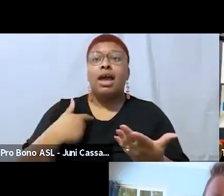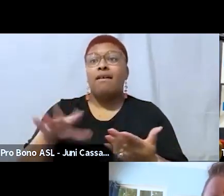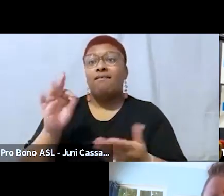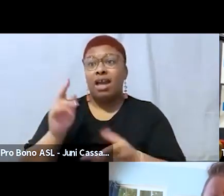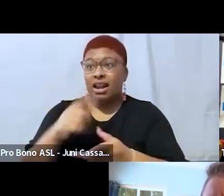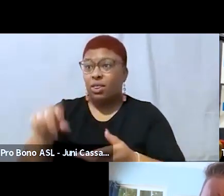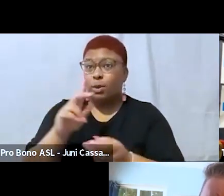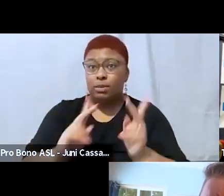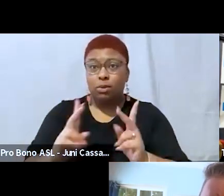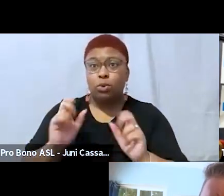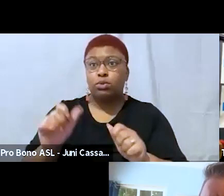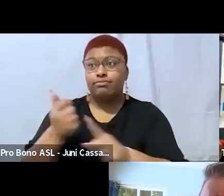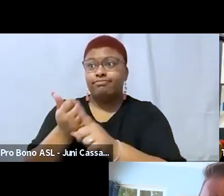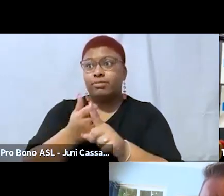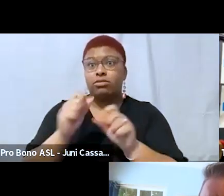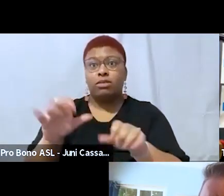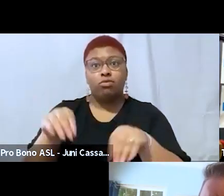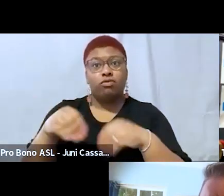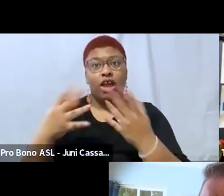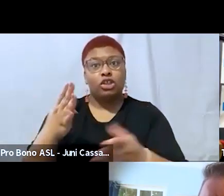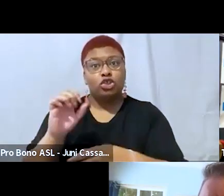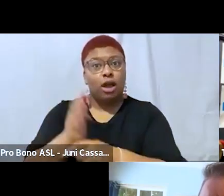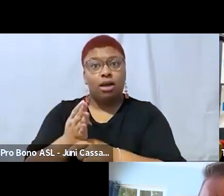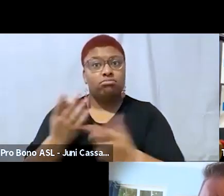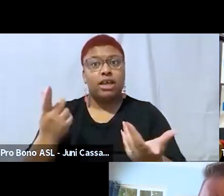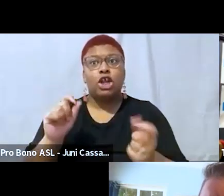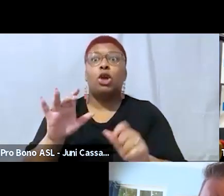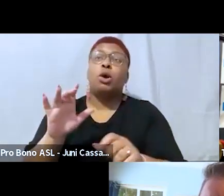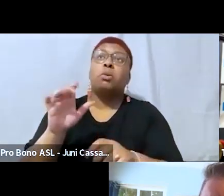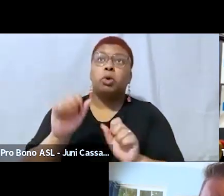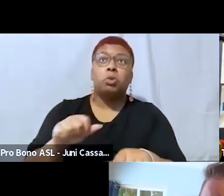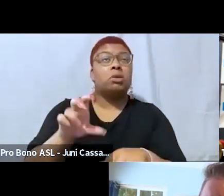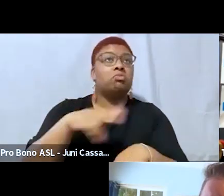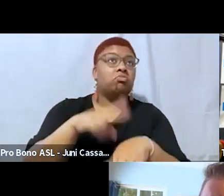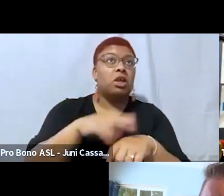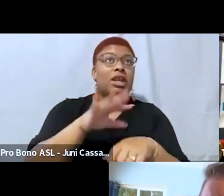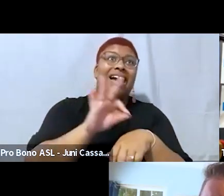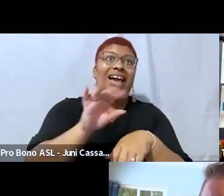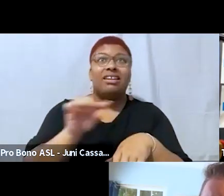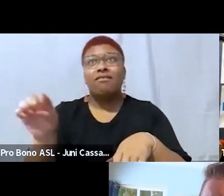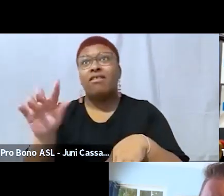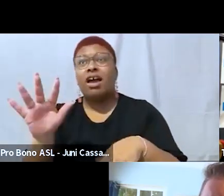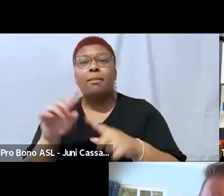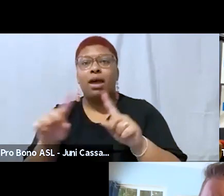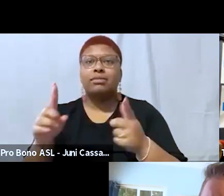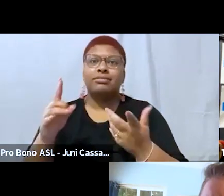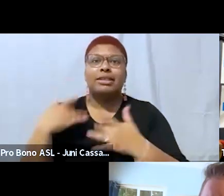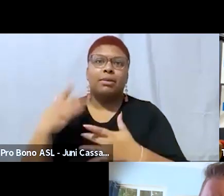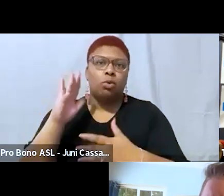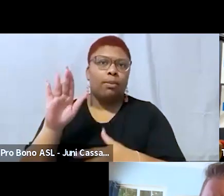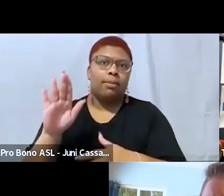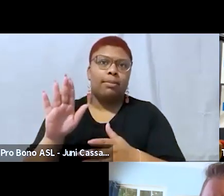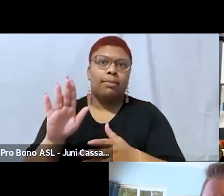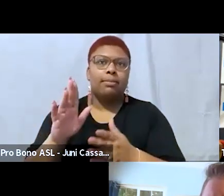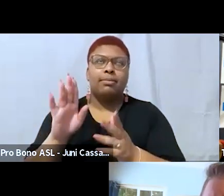can provide the jobs um and it could be like a regular job nine to five but more often than not it's going to be like a gig or some contract